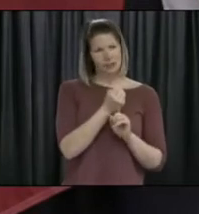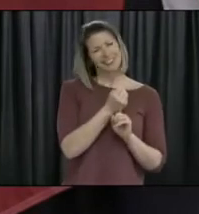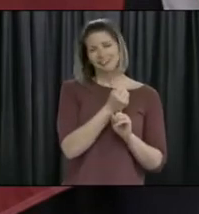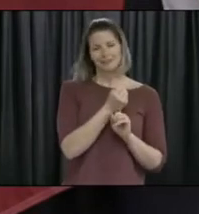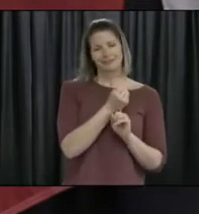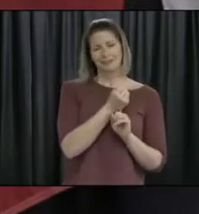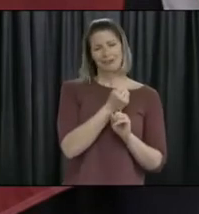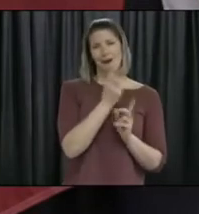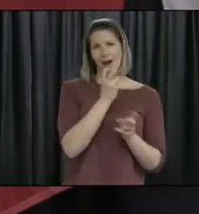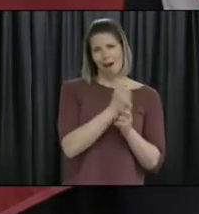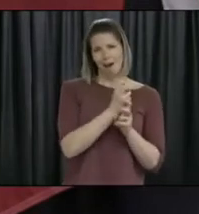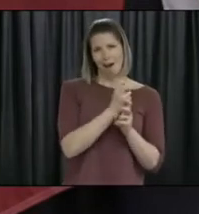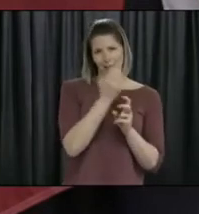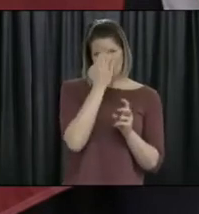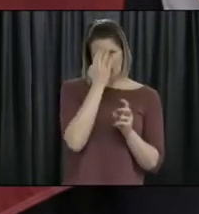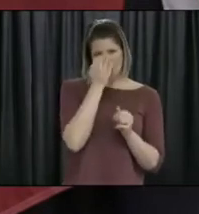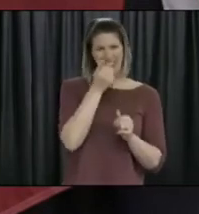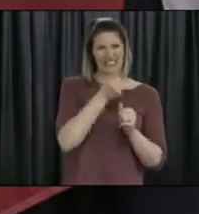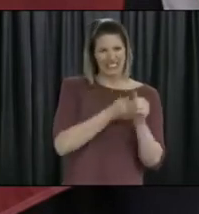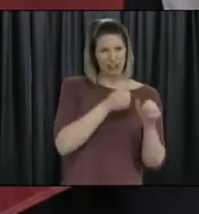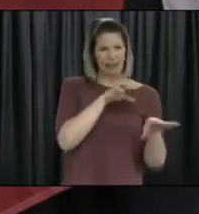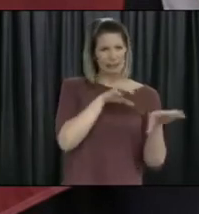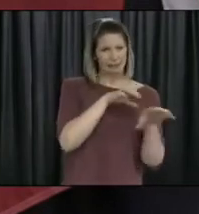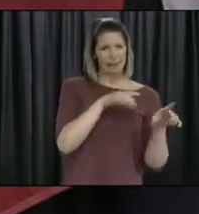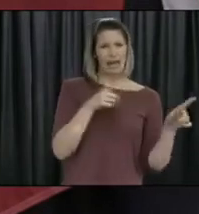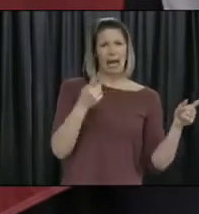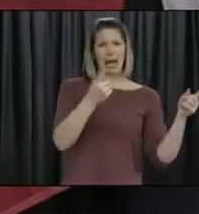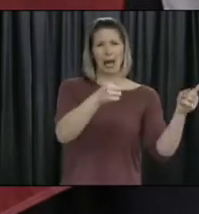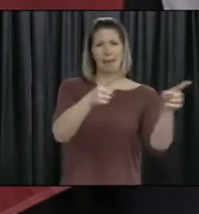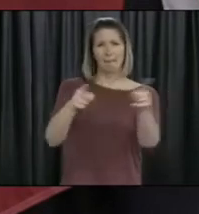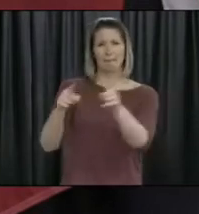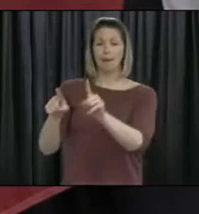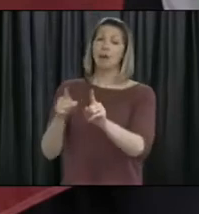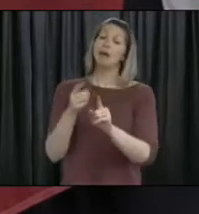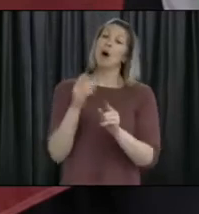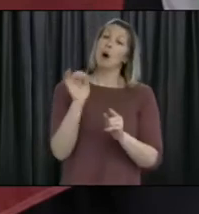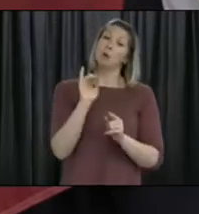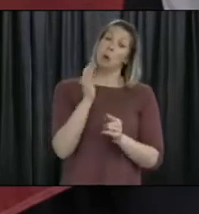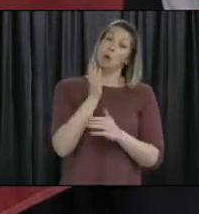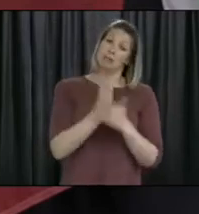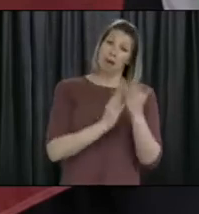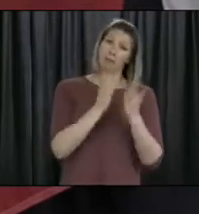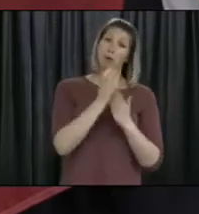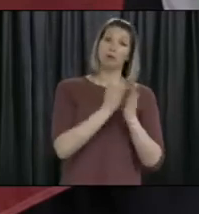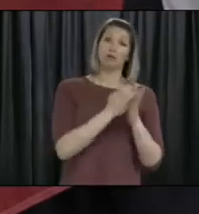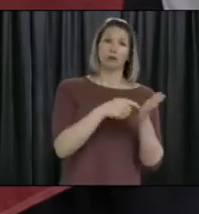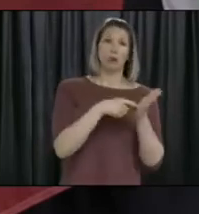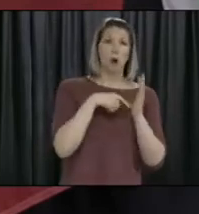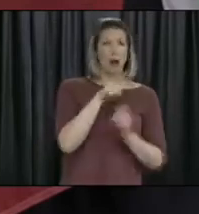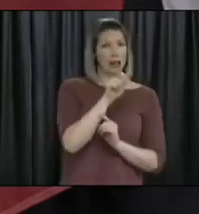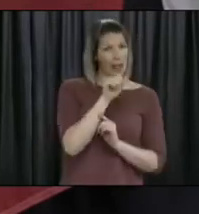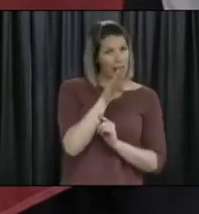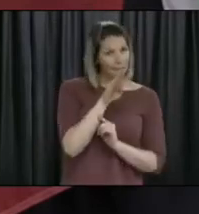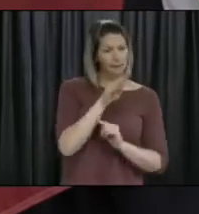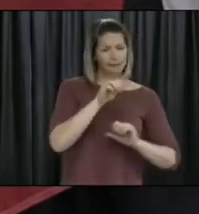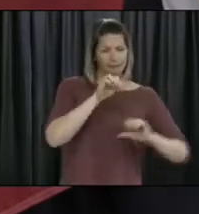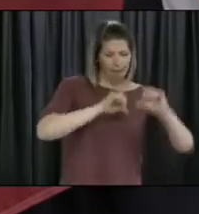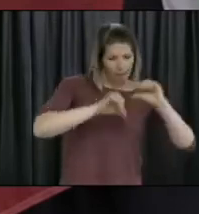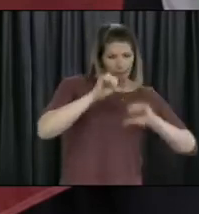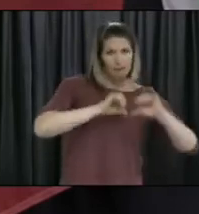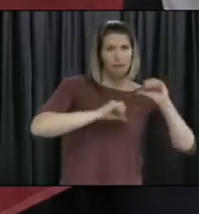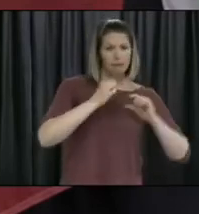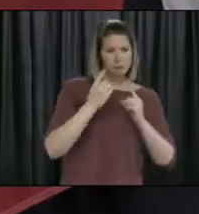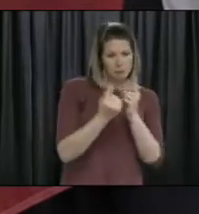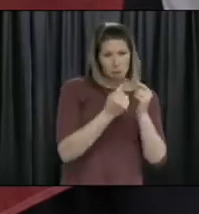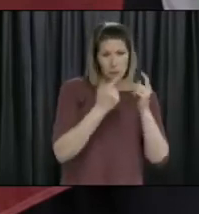it's important that we start as quickly as possible, keeping in mind that some courses would require labs, some work can effectively be done, you know, from a distance